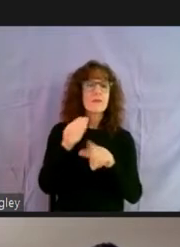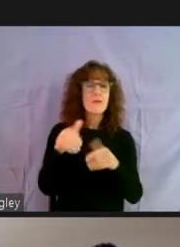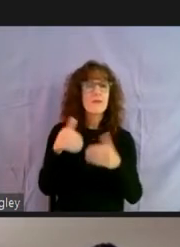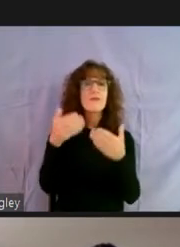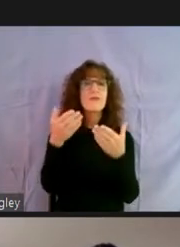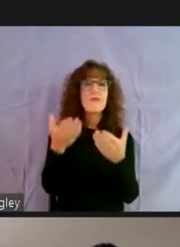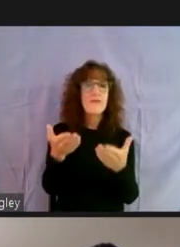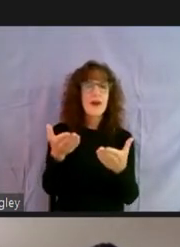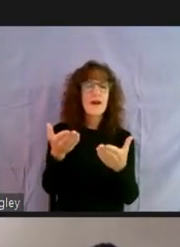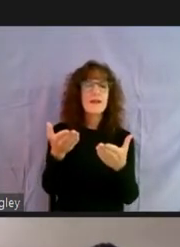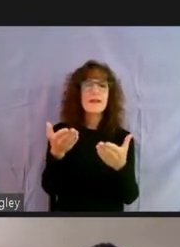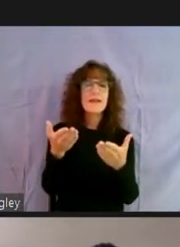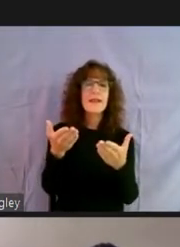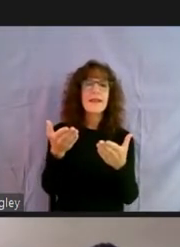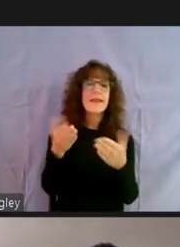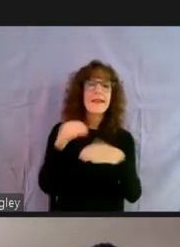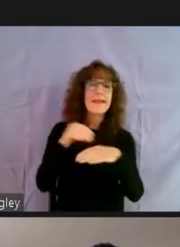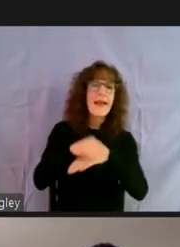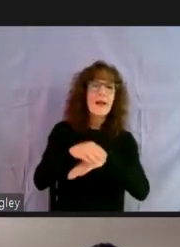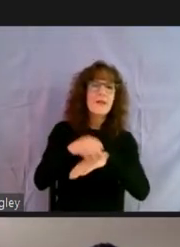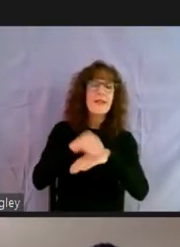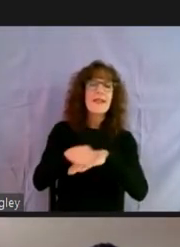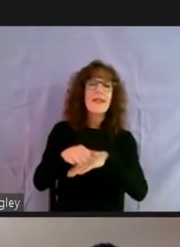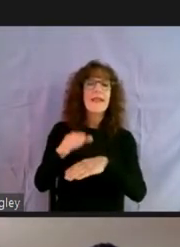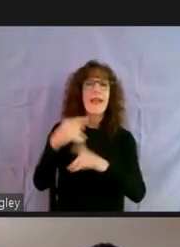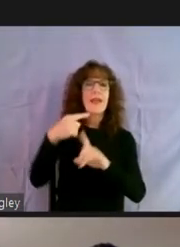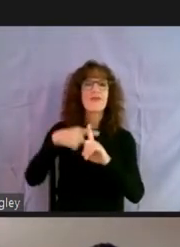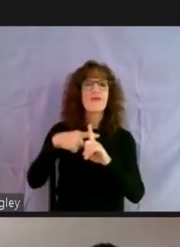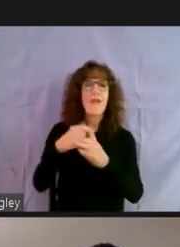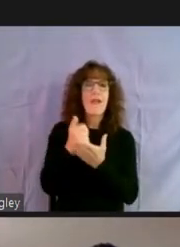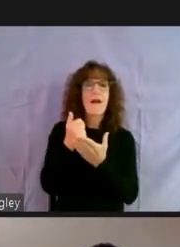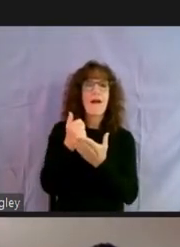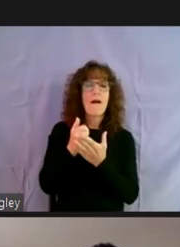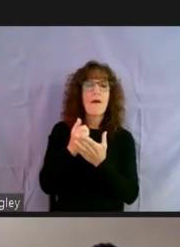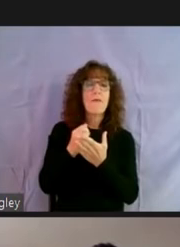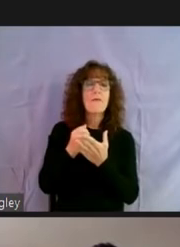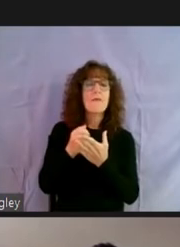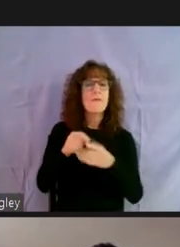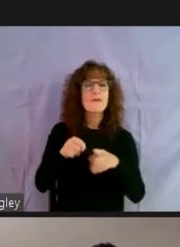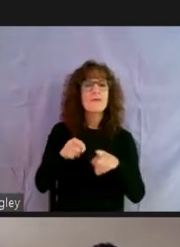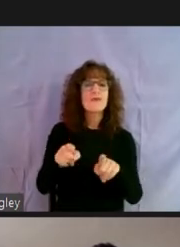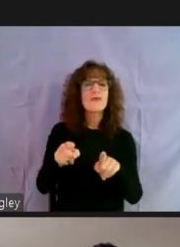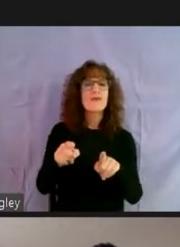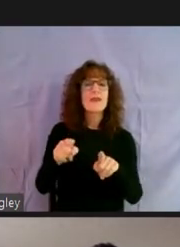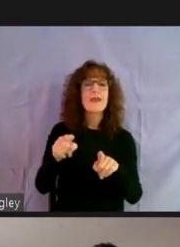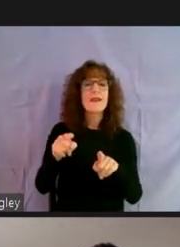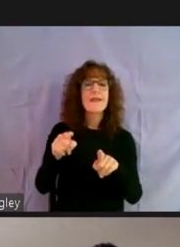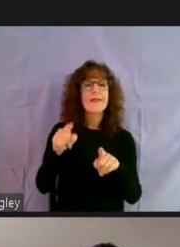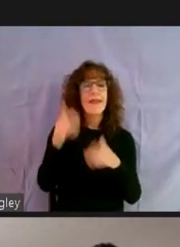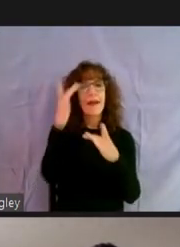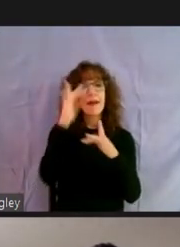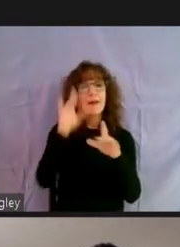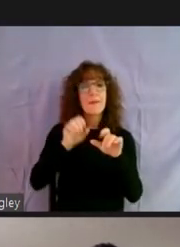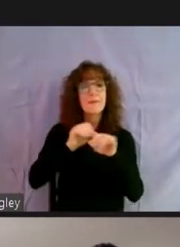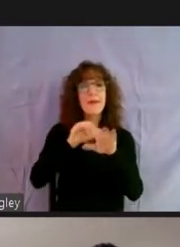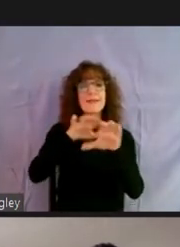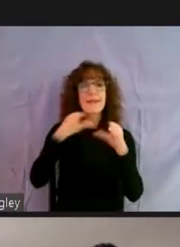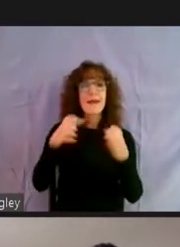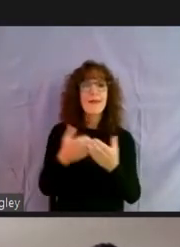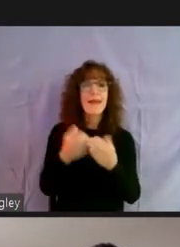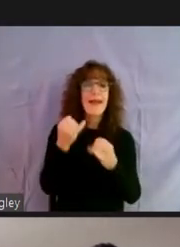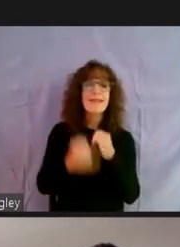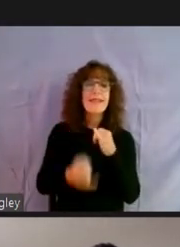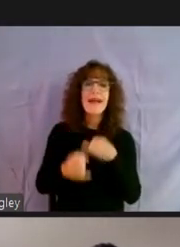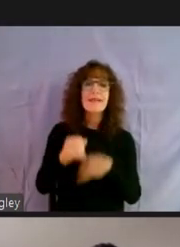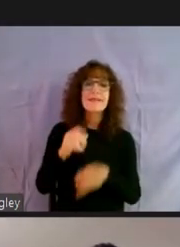um, counseling and rental assistance, uh, during the pandemic, um, as a response. And then last, we have Carnitra